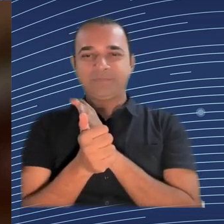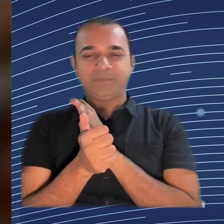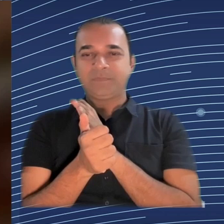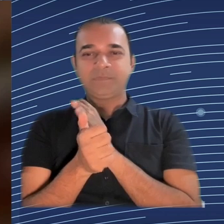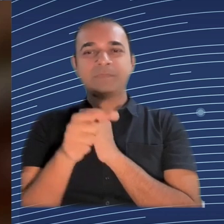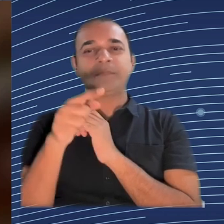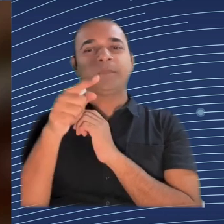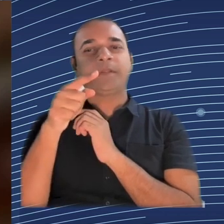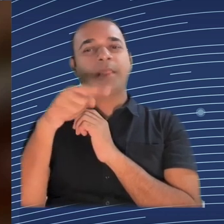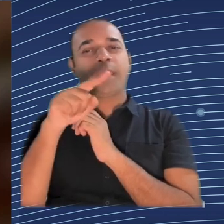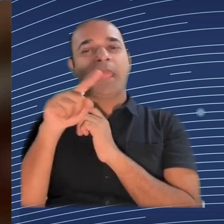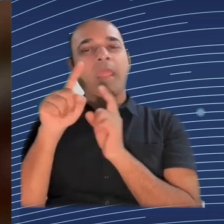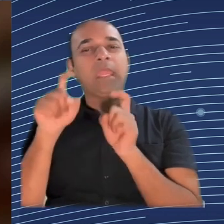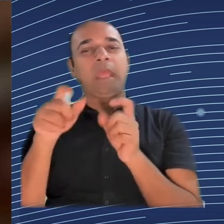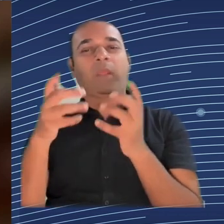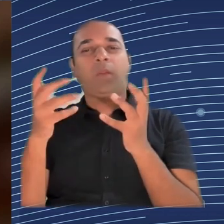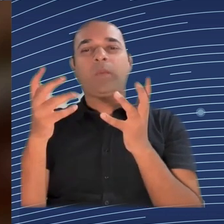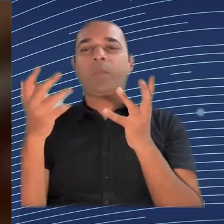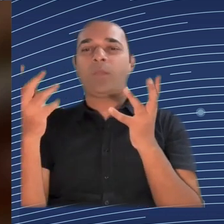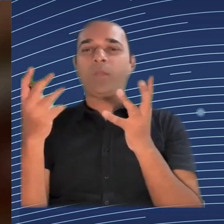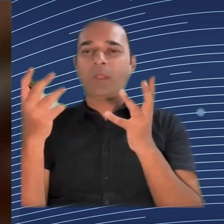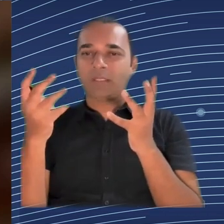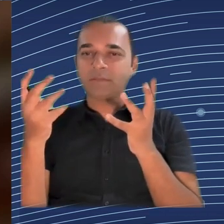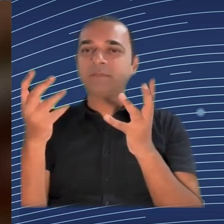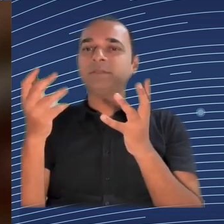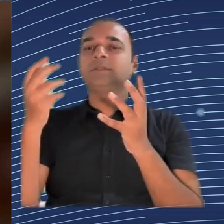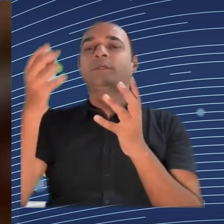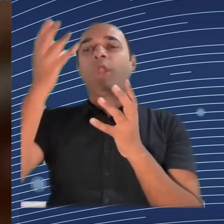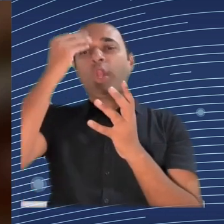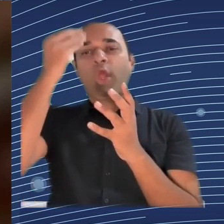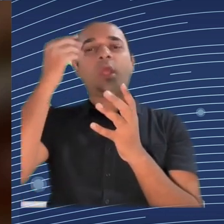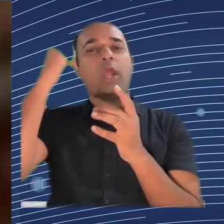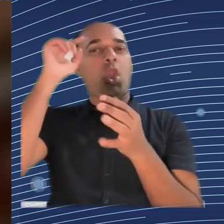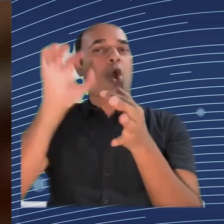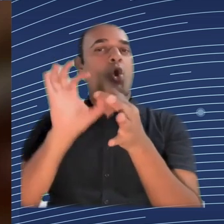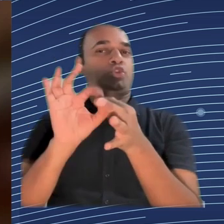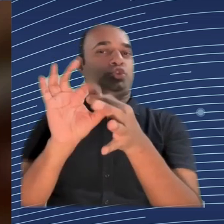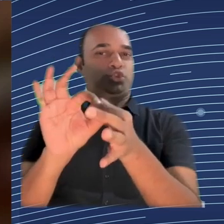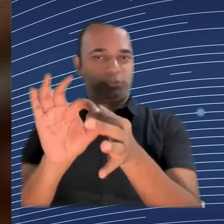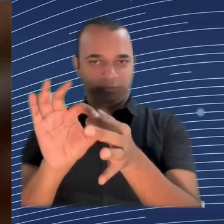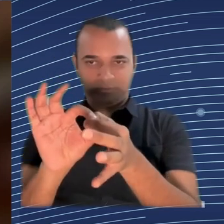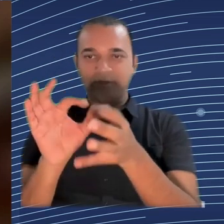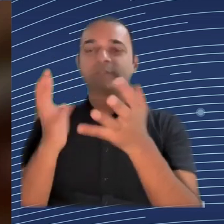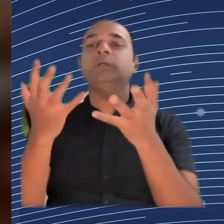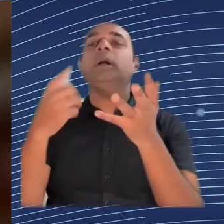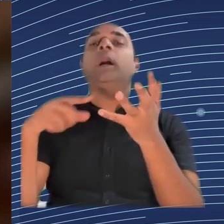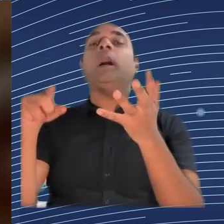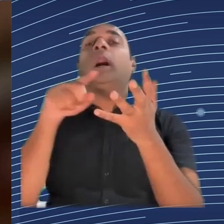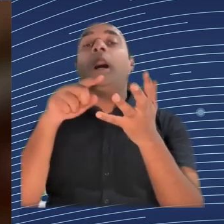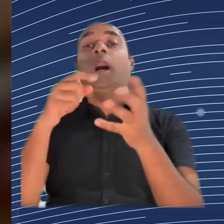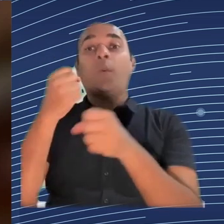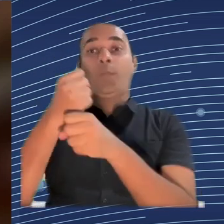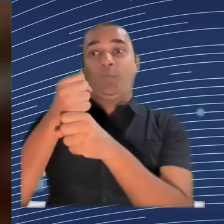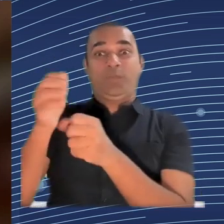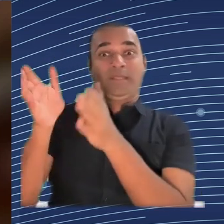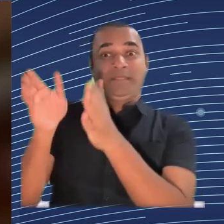about machine learning skills at all, because they on the ground know what the data they are producing, what they mean, how they should be